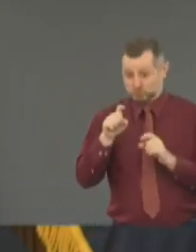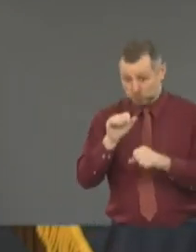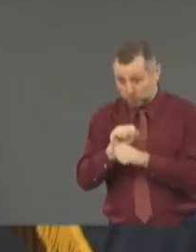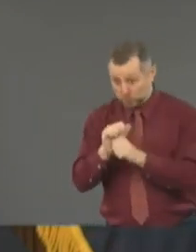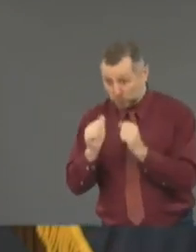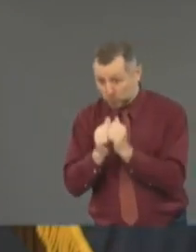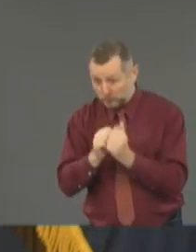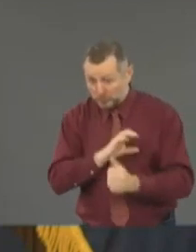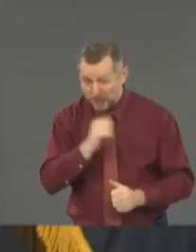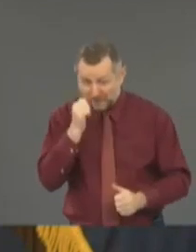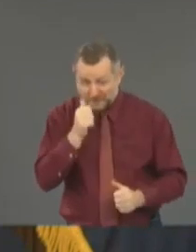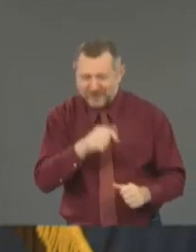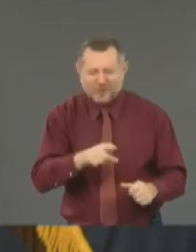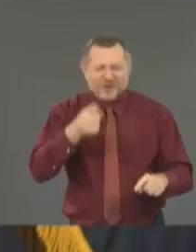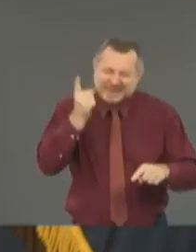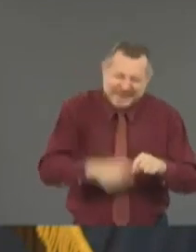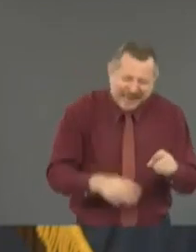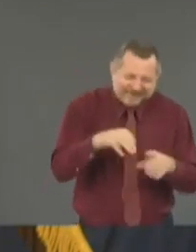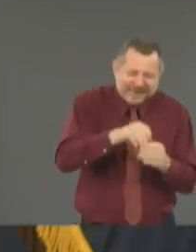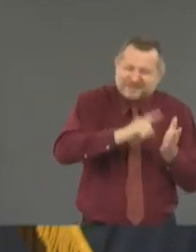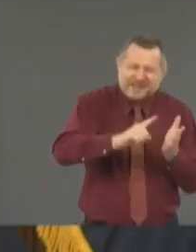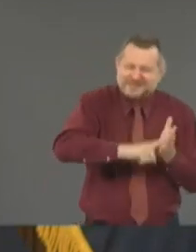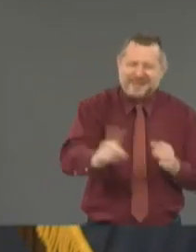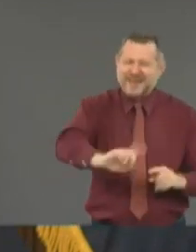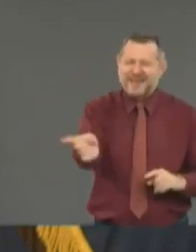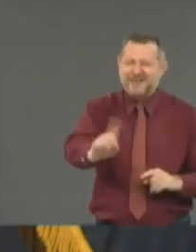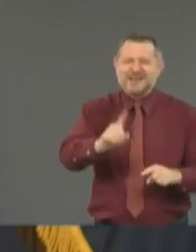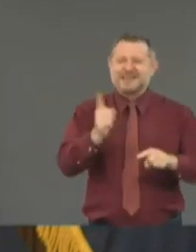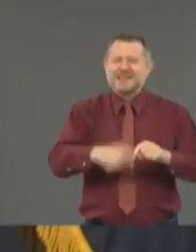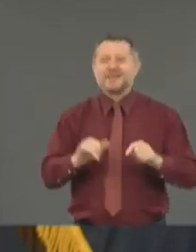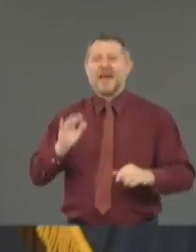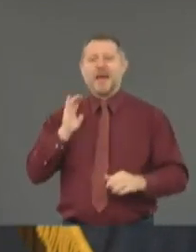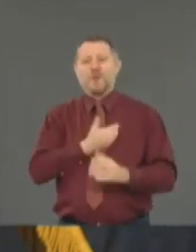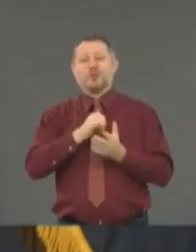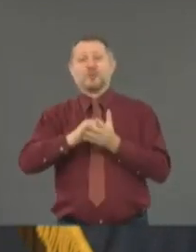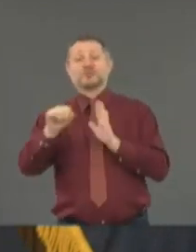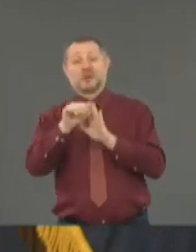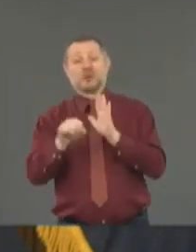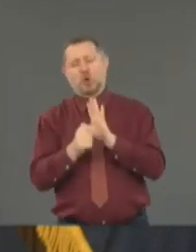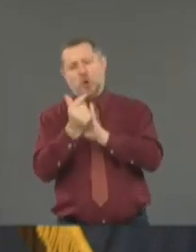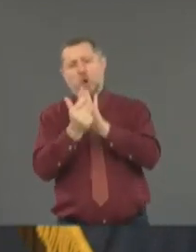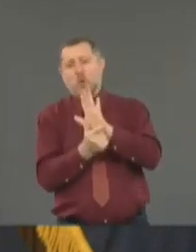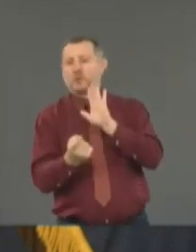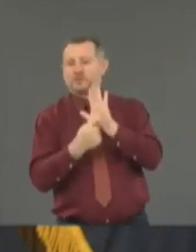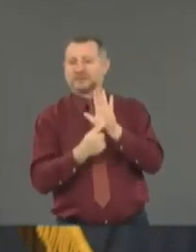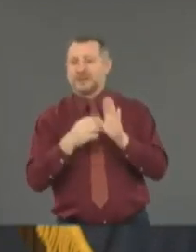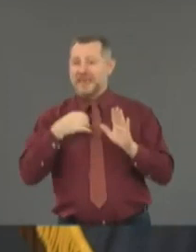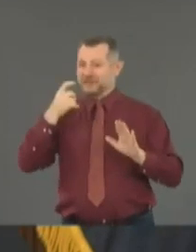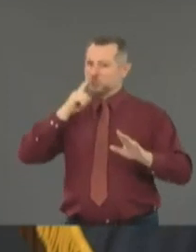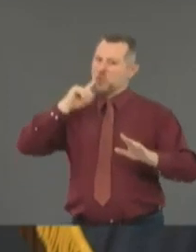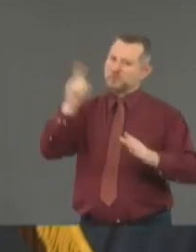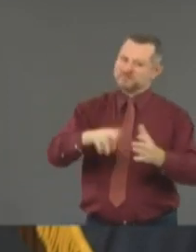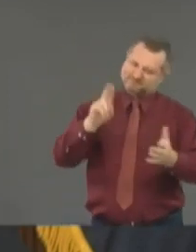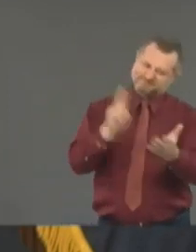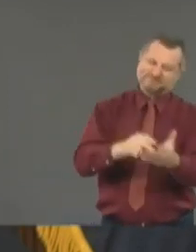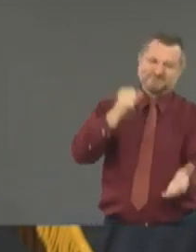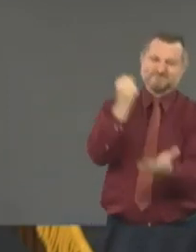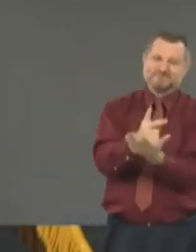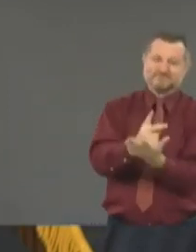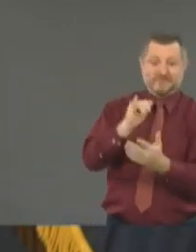state by executive order. If they want to codify it in law, great.